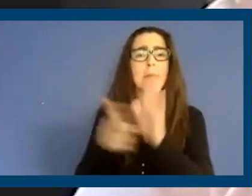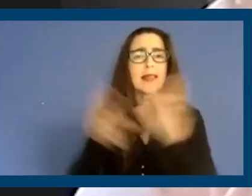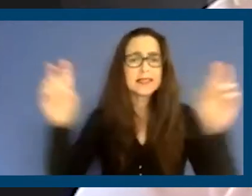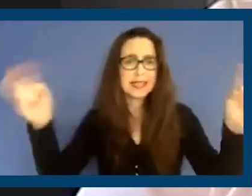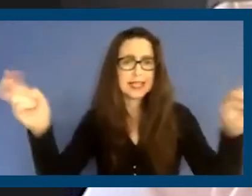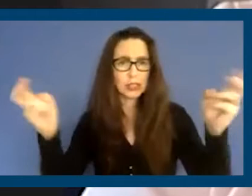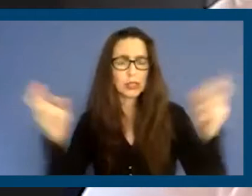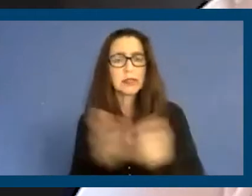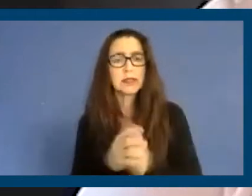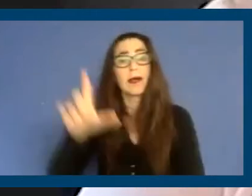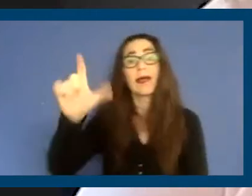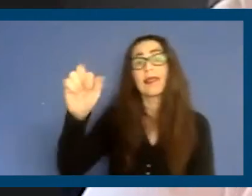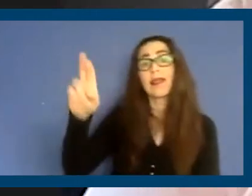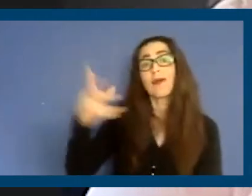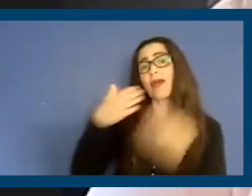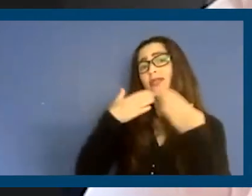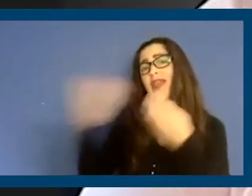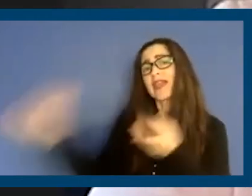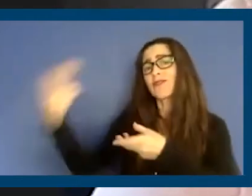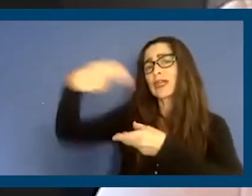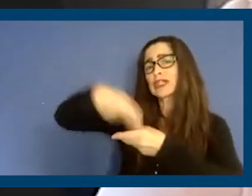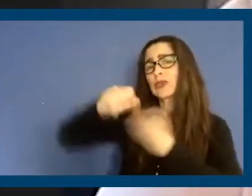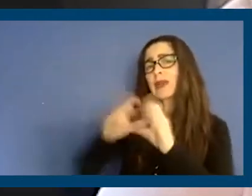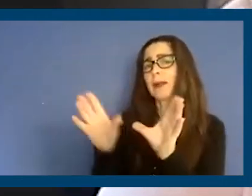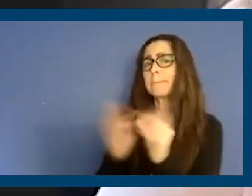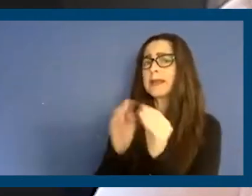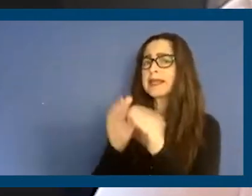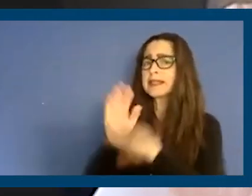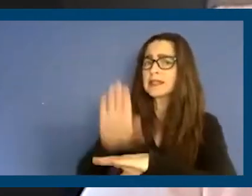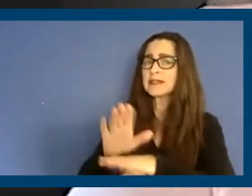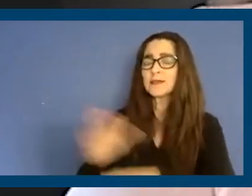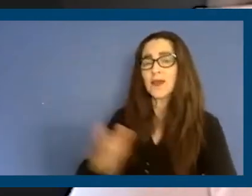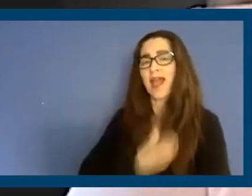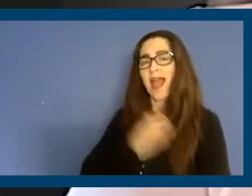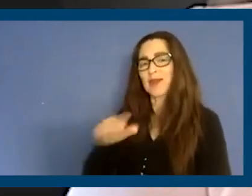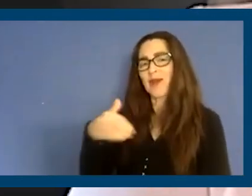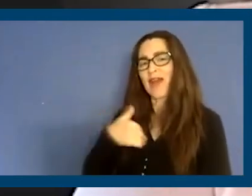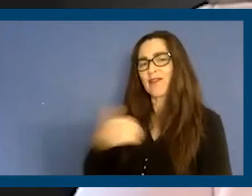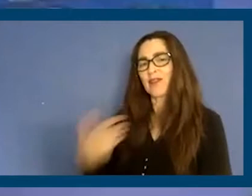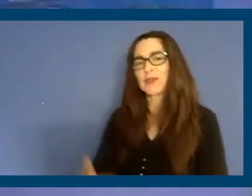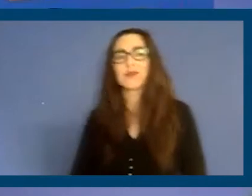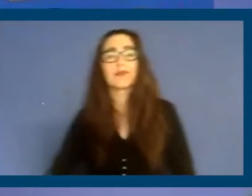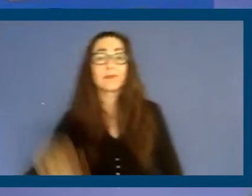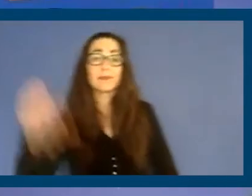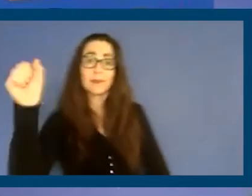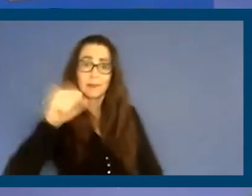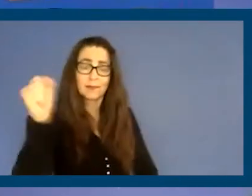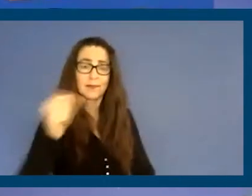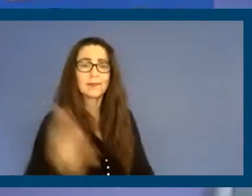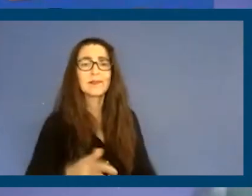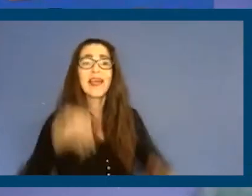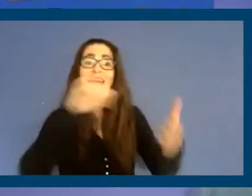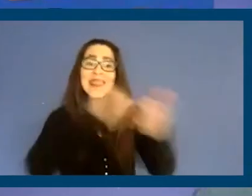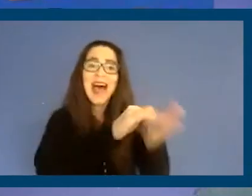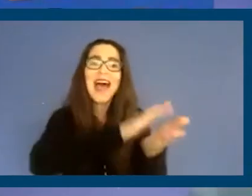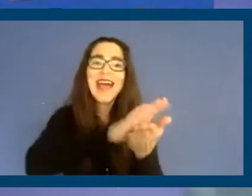Larry, thank you so much for coming on, and we're glad to have you. Yep. Batting cleanup in